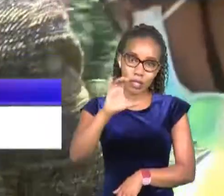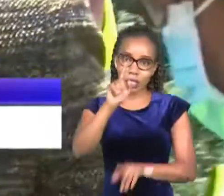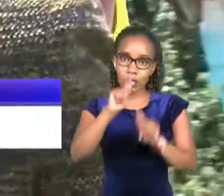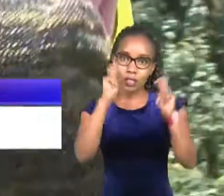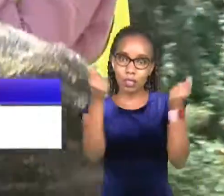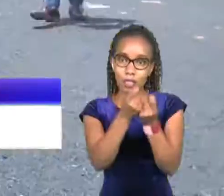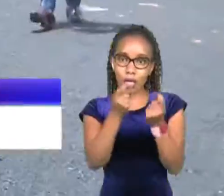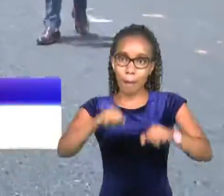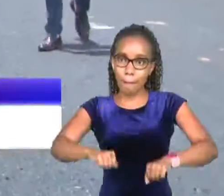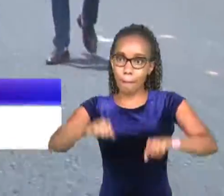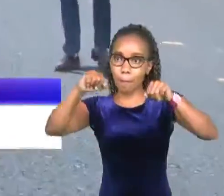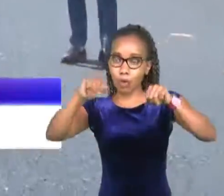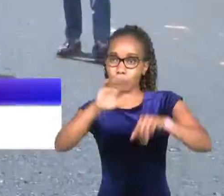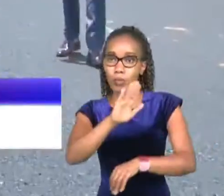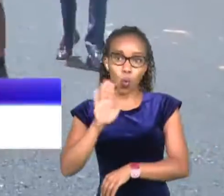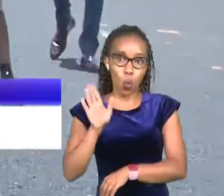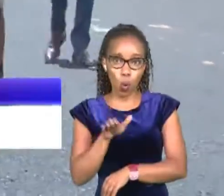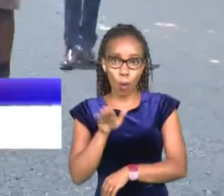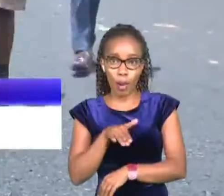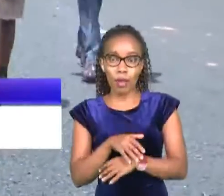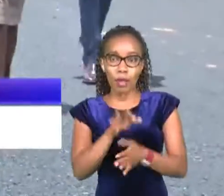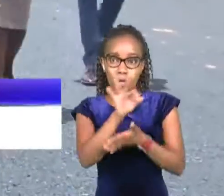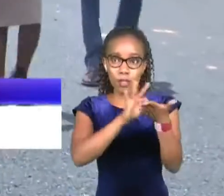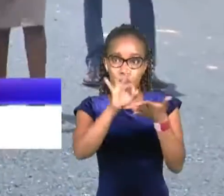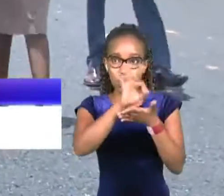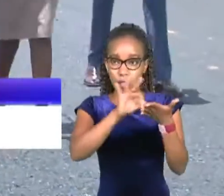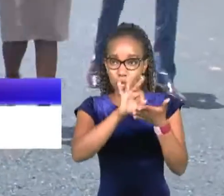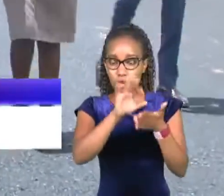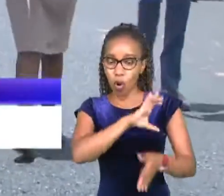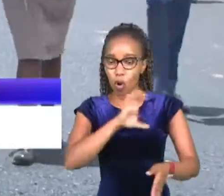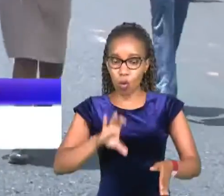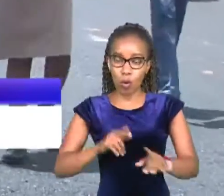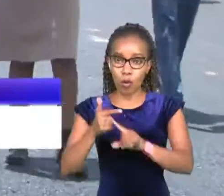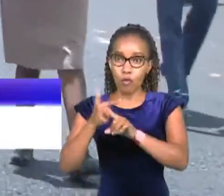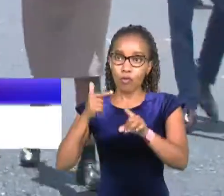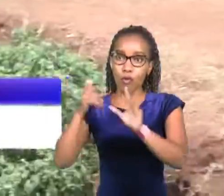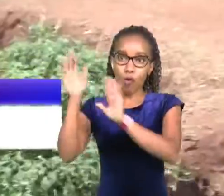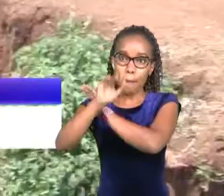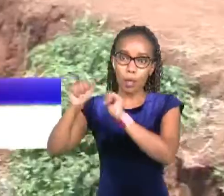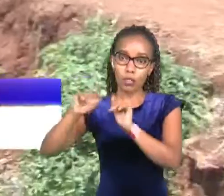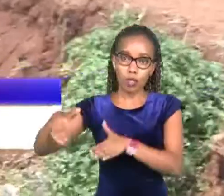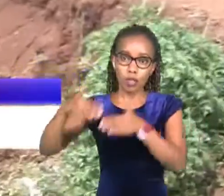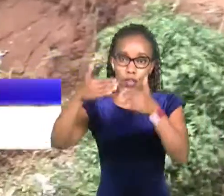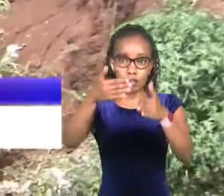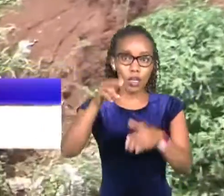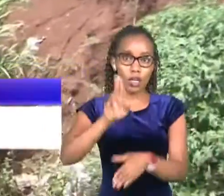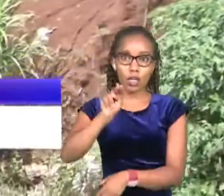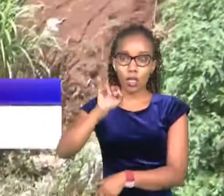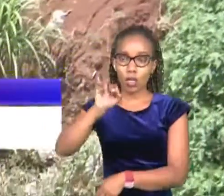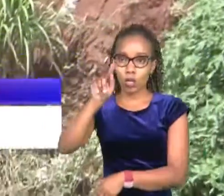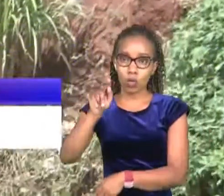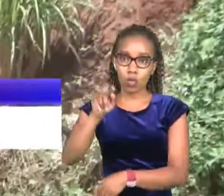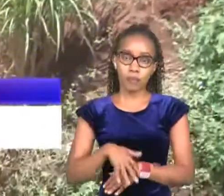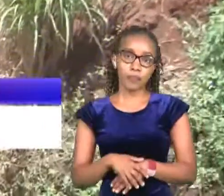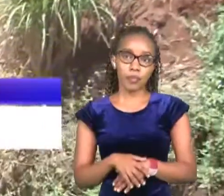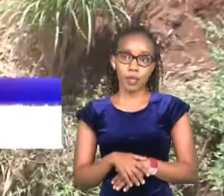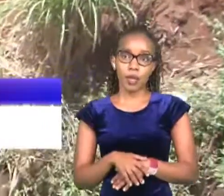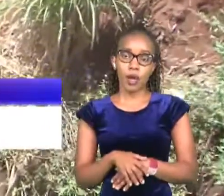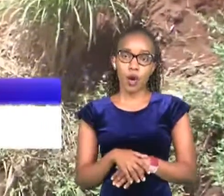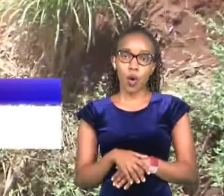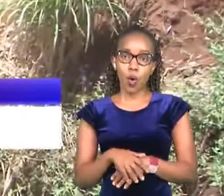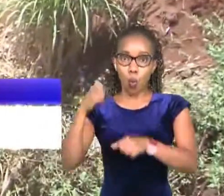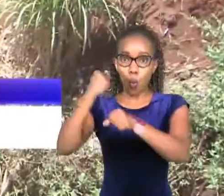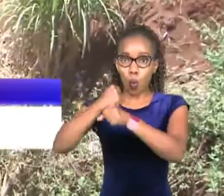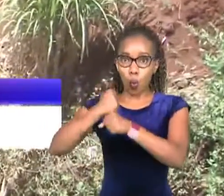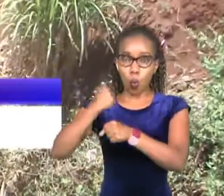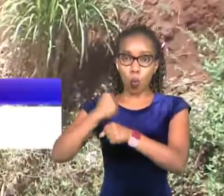flora moro the secretary of the committee larry mulomi from the presidential delivery unit mapelli says the work to be undertaken on the